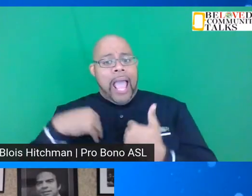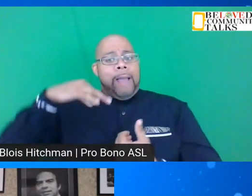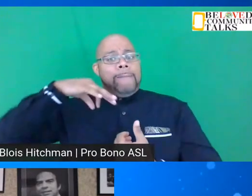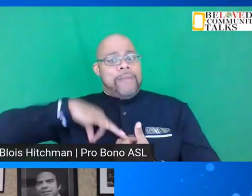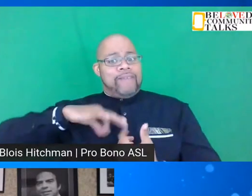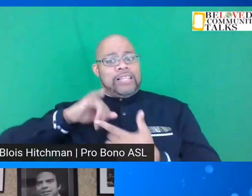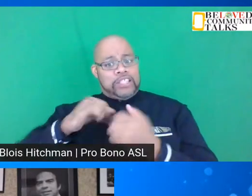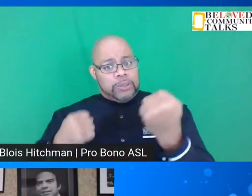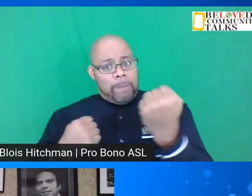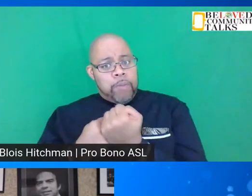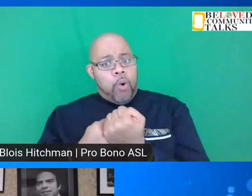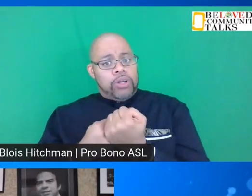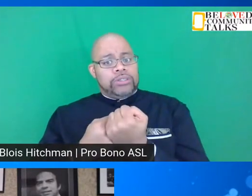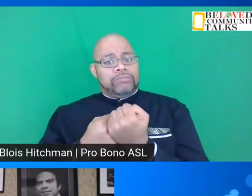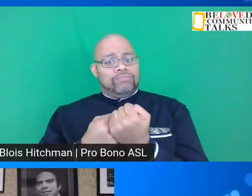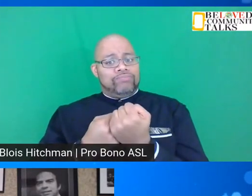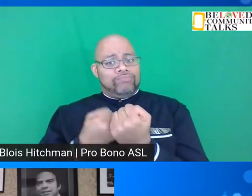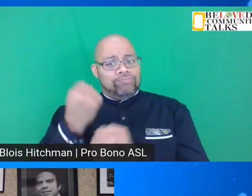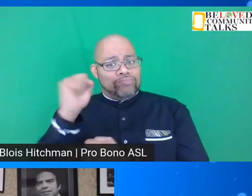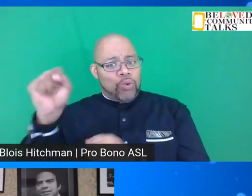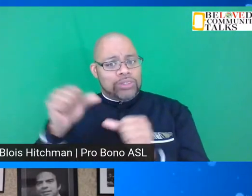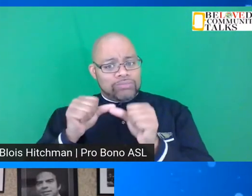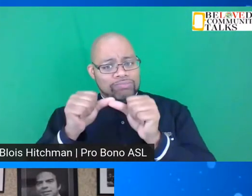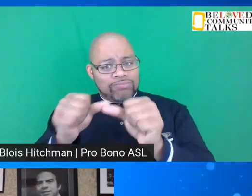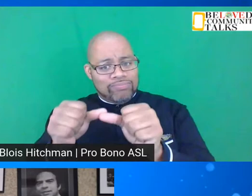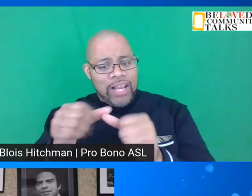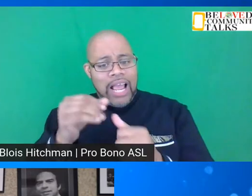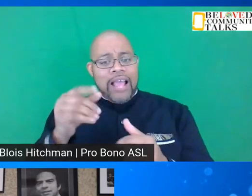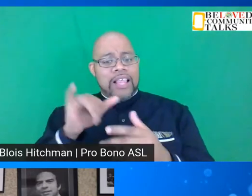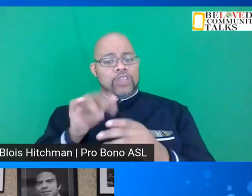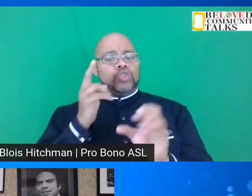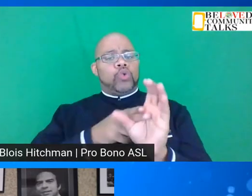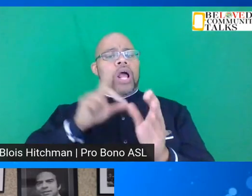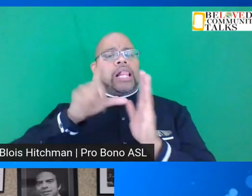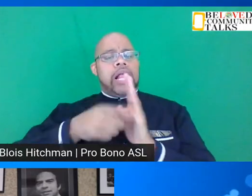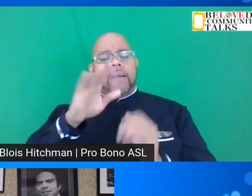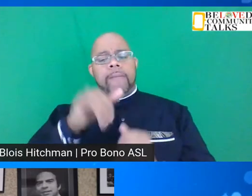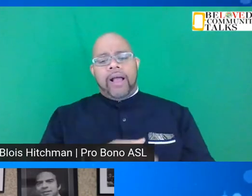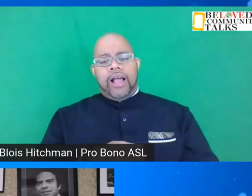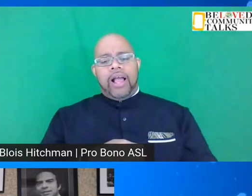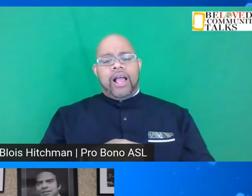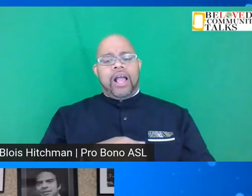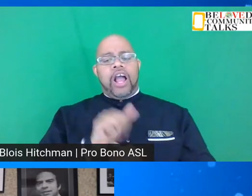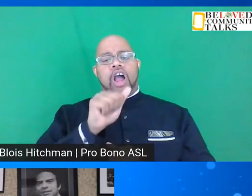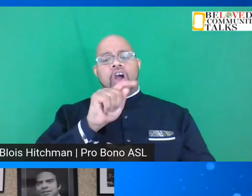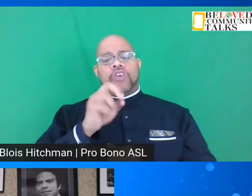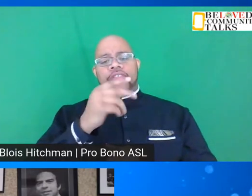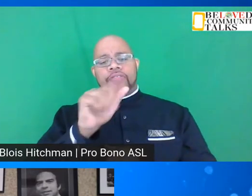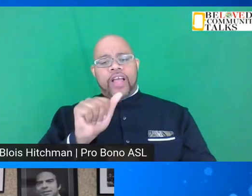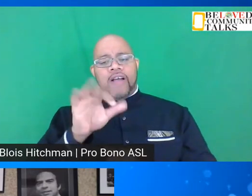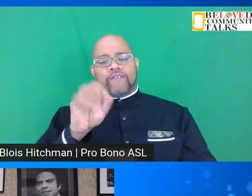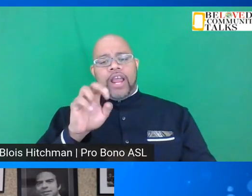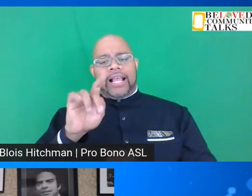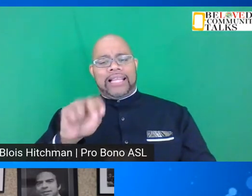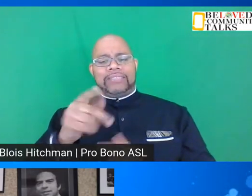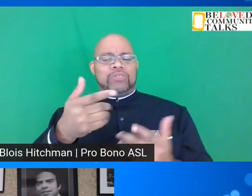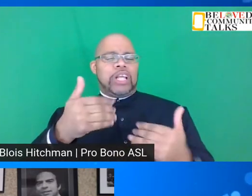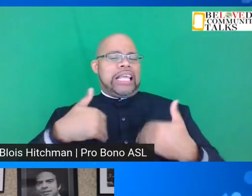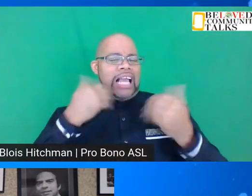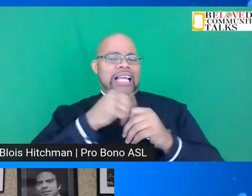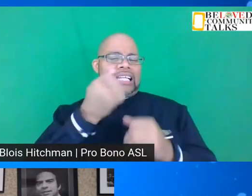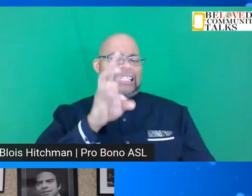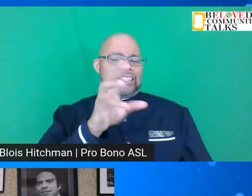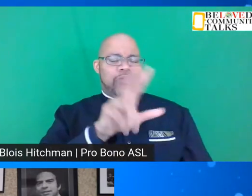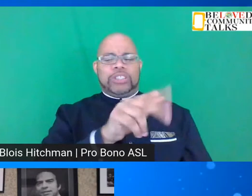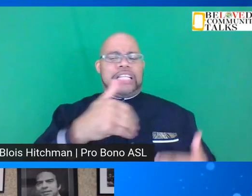that supported the movement. And it was joined later on by Aretha Franklin, who was well too young in 63,